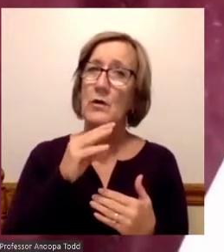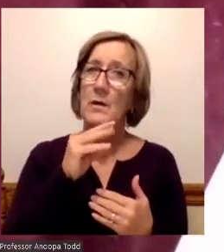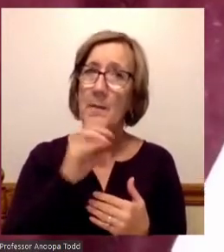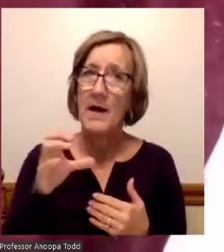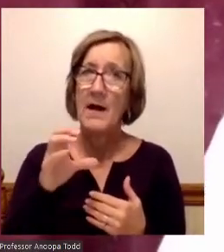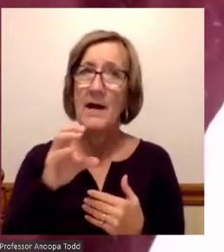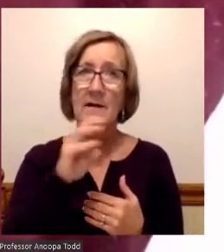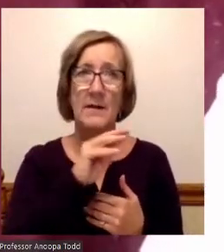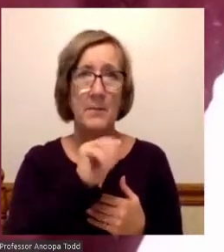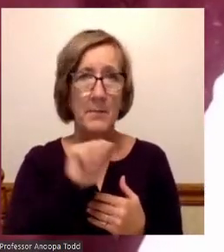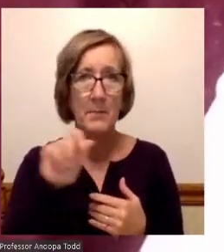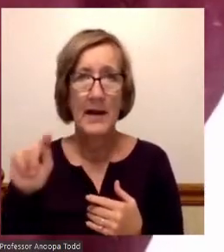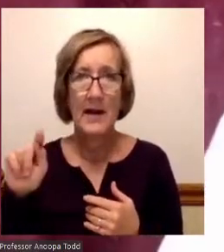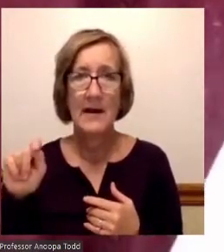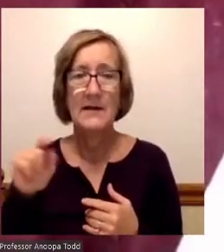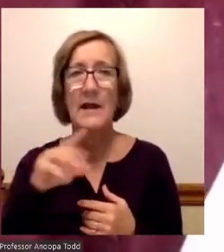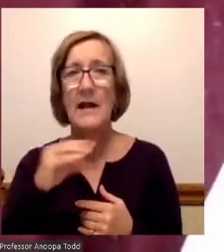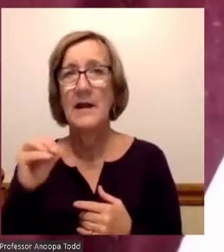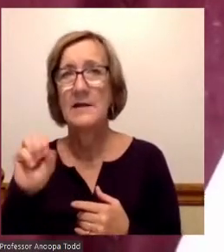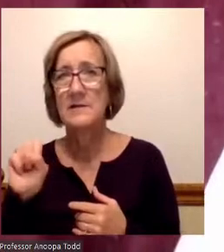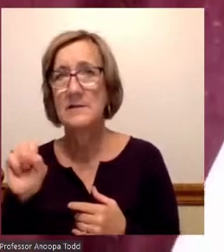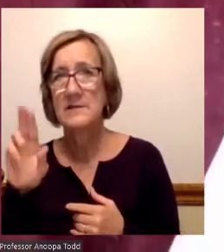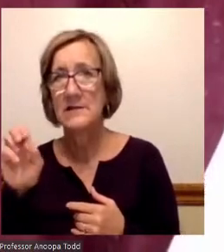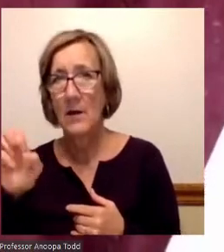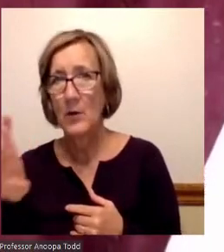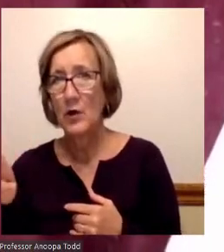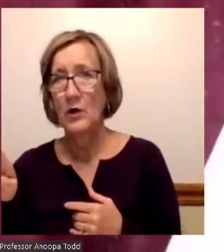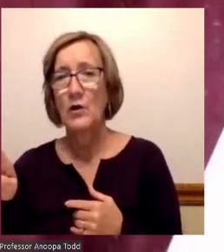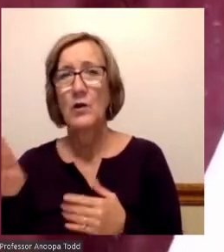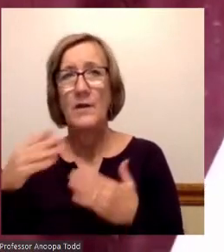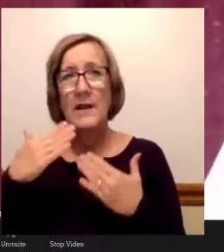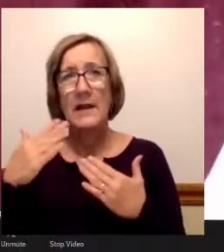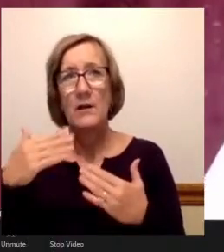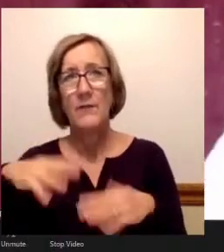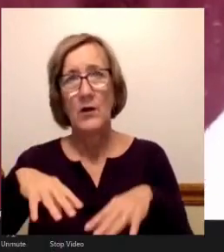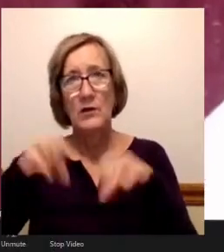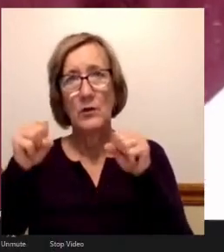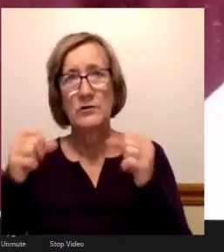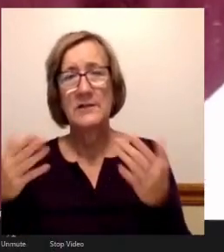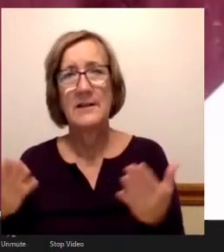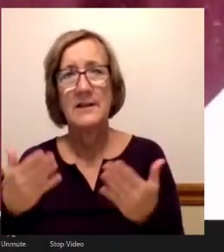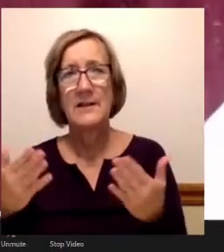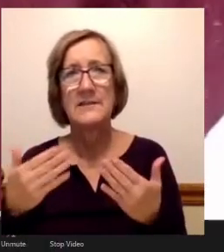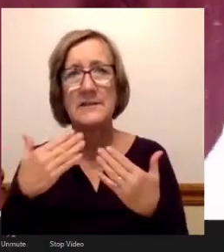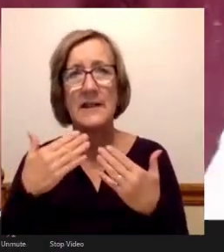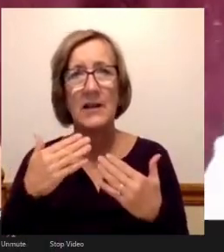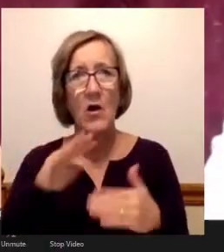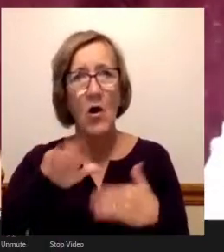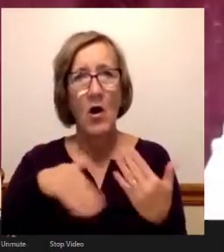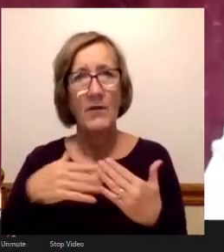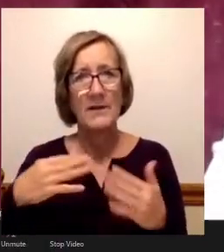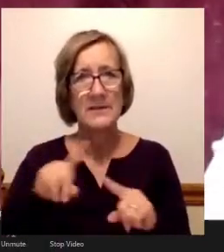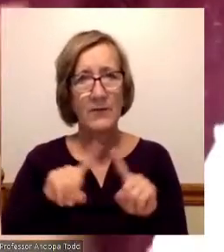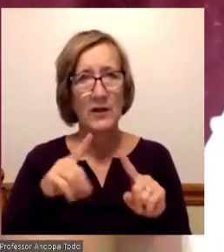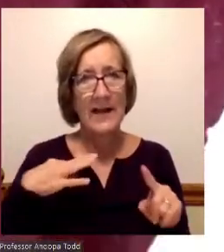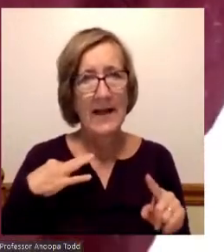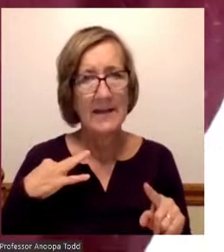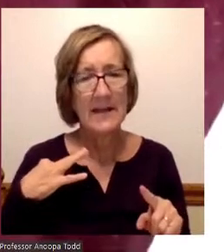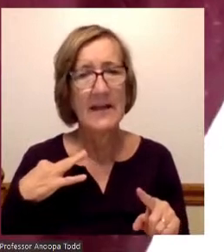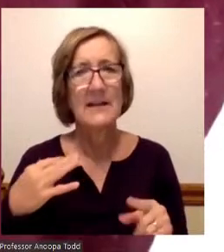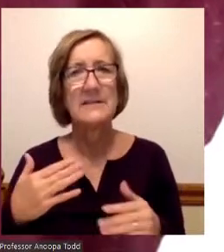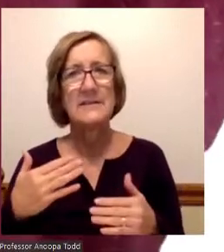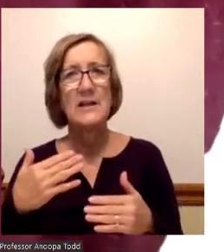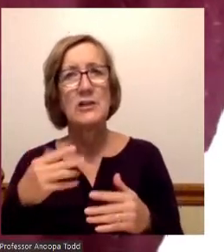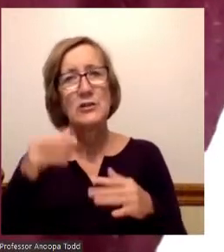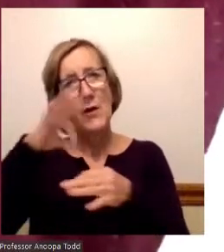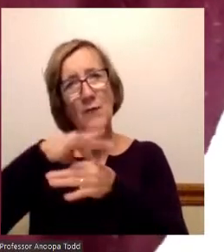this forum. I have the utmost respect for all of the candidates. Thank you for your time you have given me this afternoon. Vote Anupa Todd for